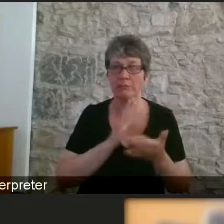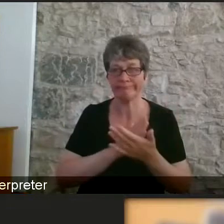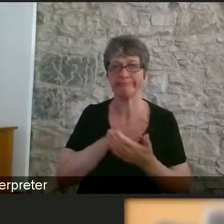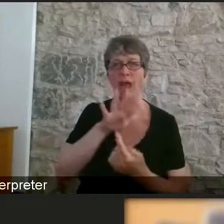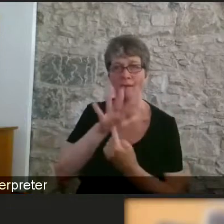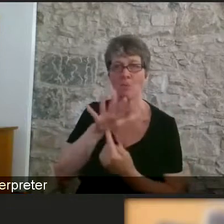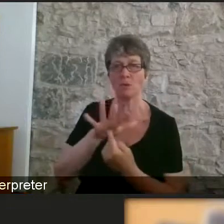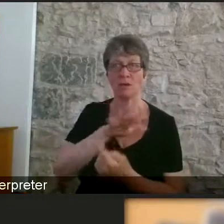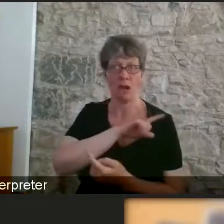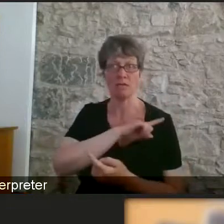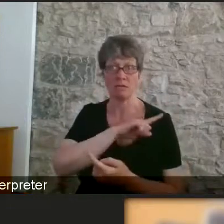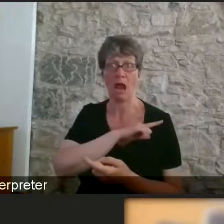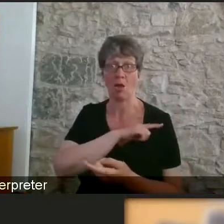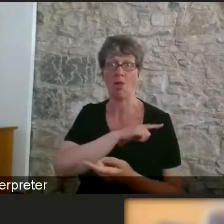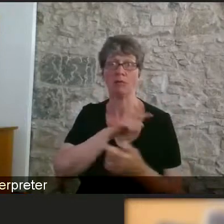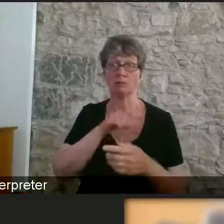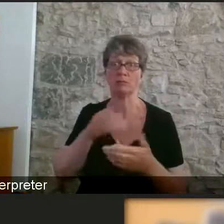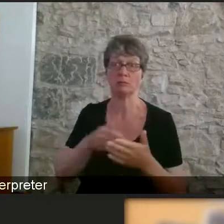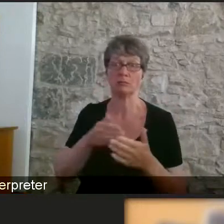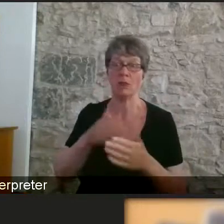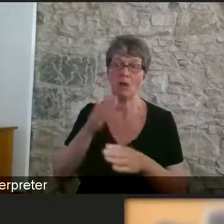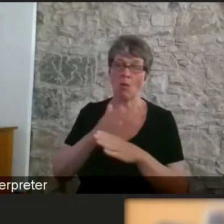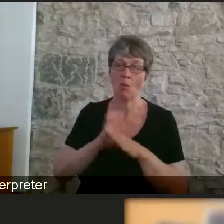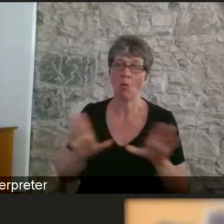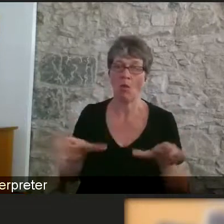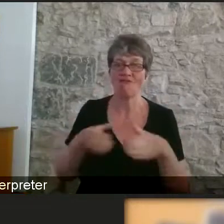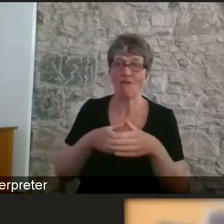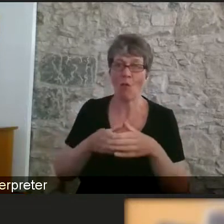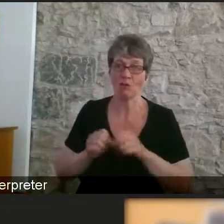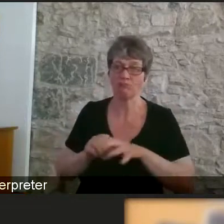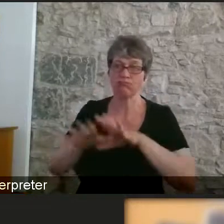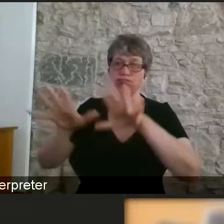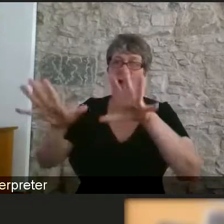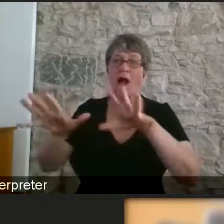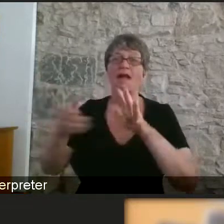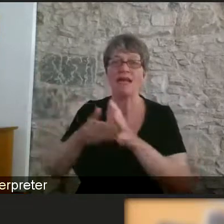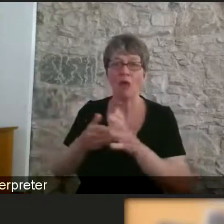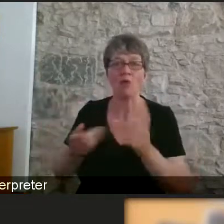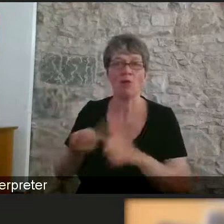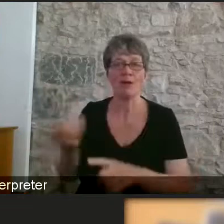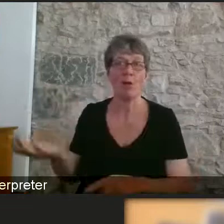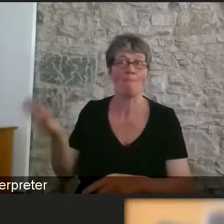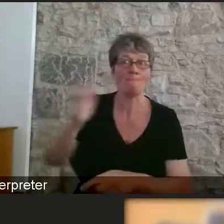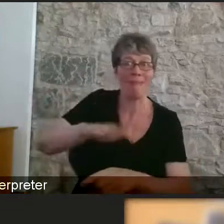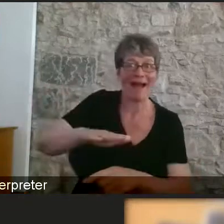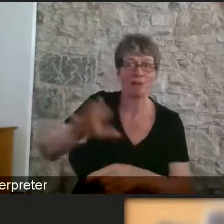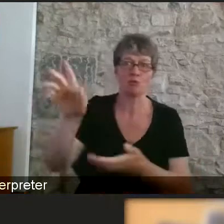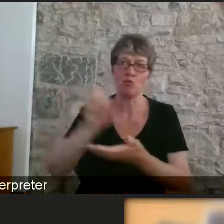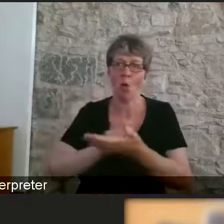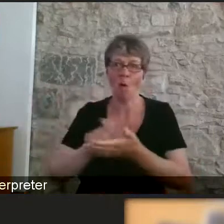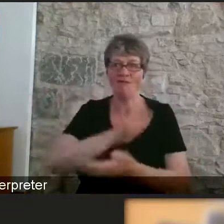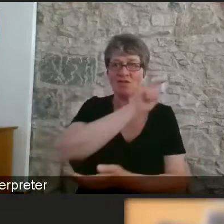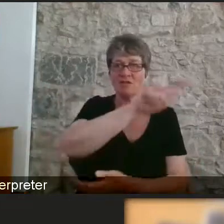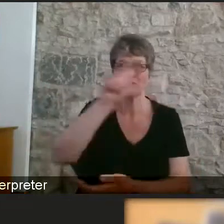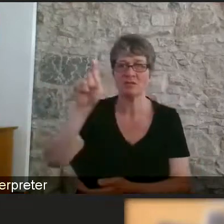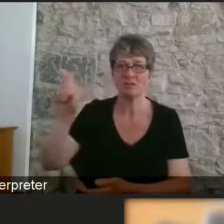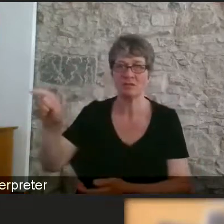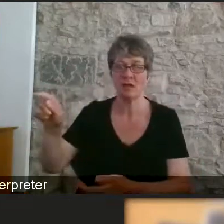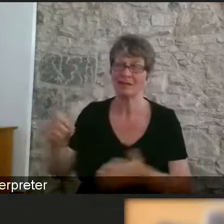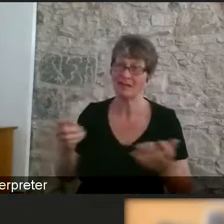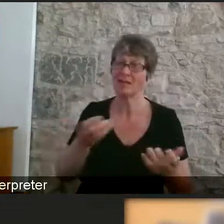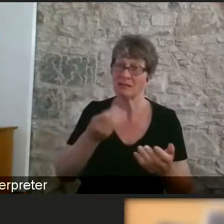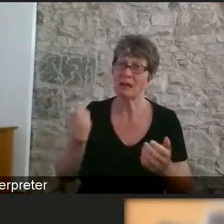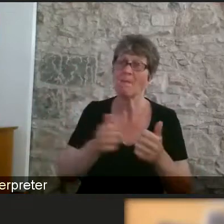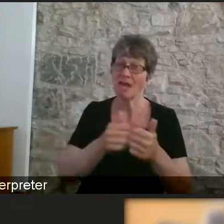dispersed and a lot of us are not physically going back to offices. In some cases, some industries will be further disrupted